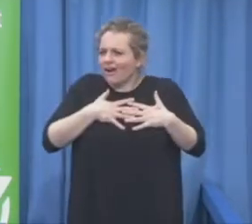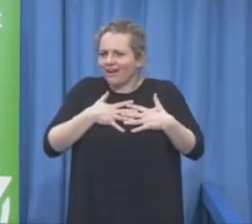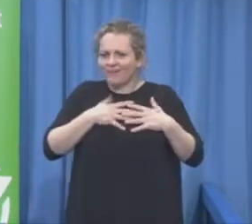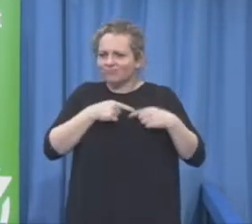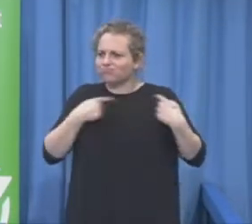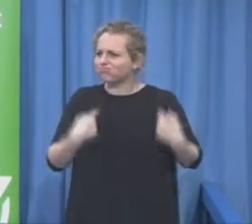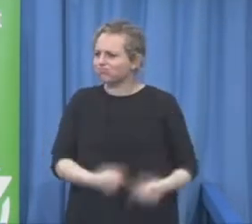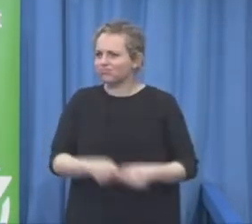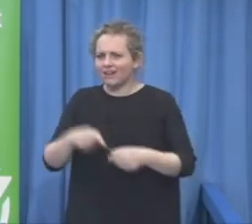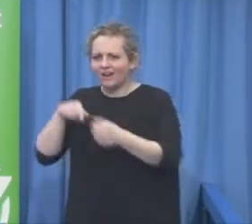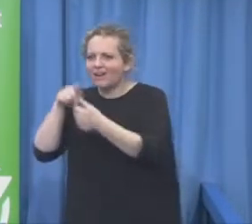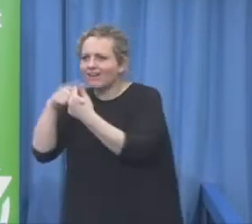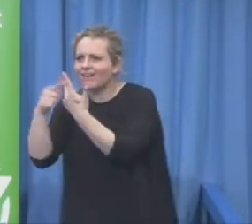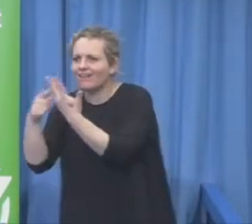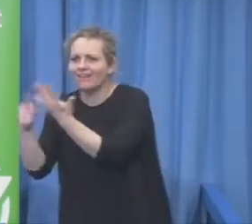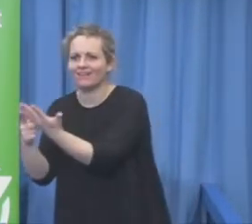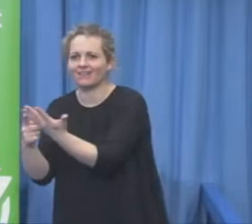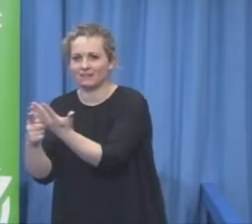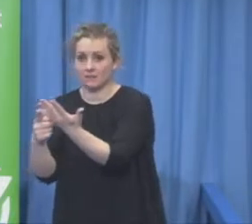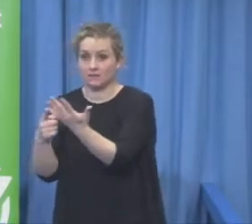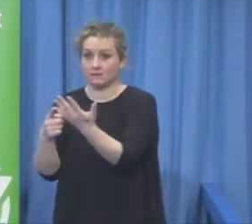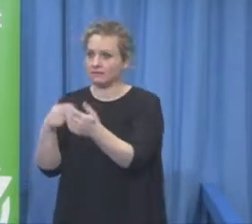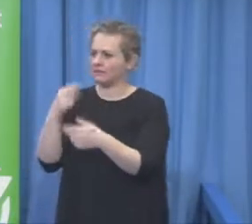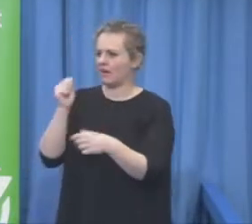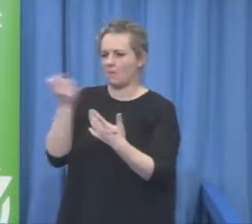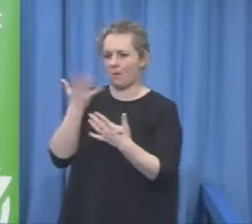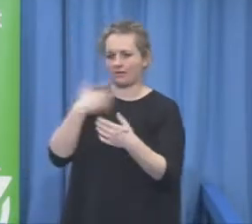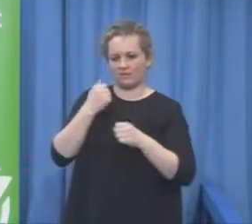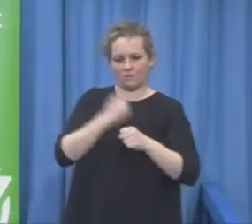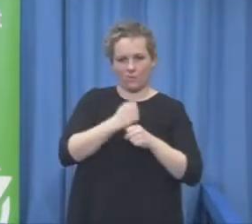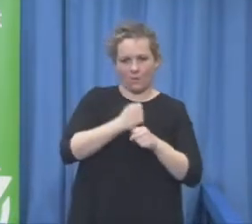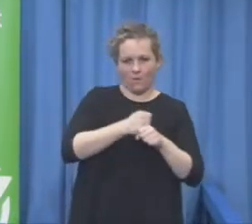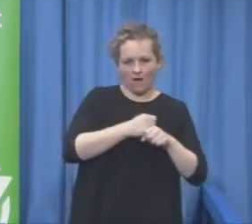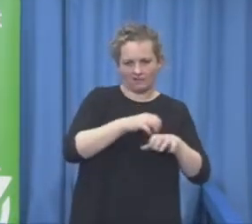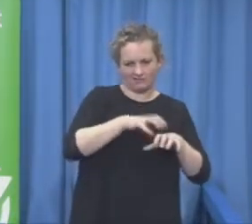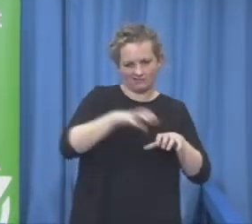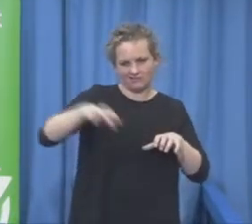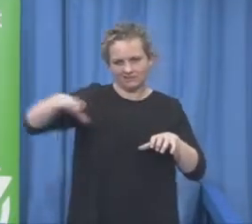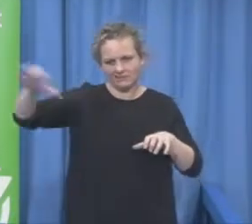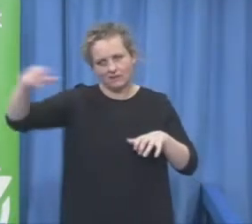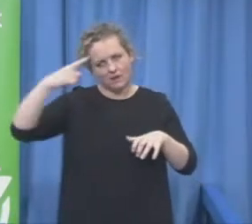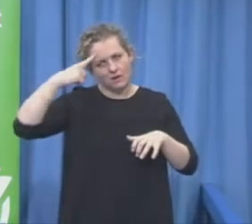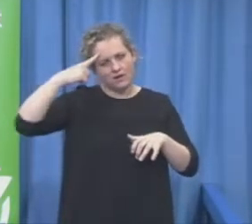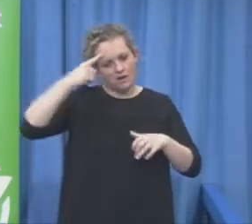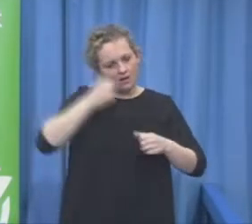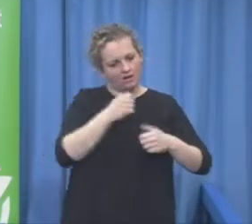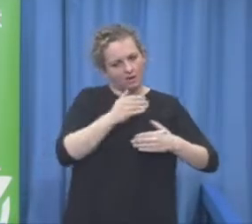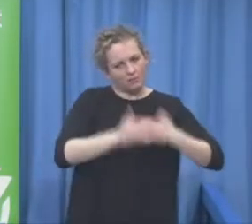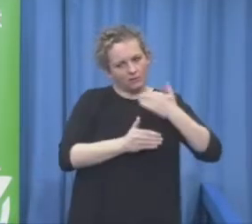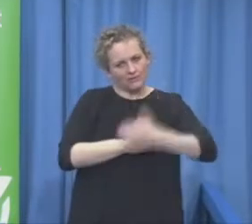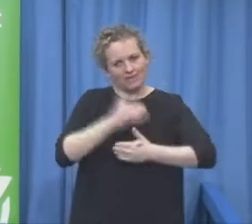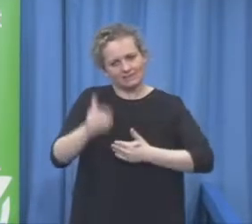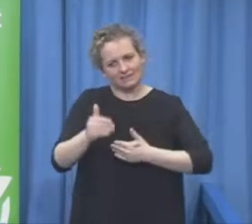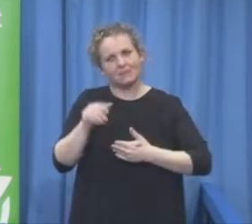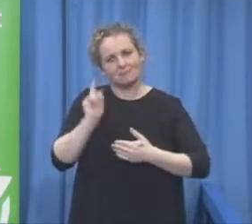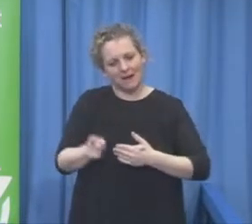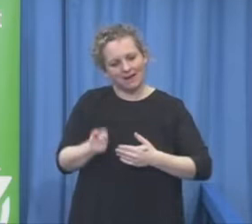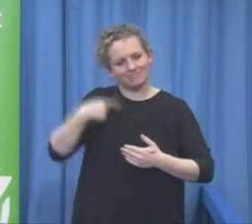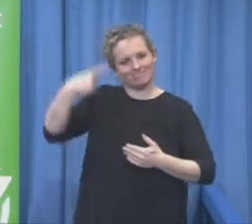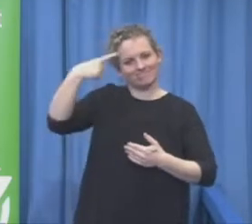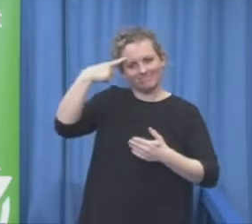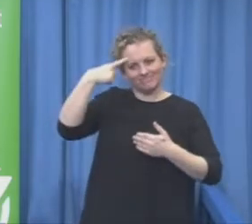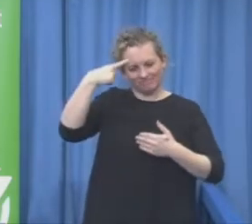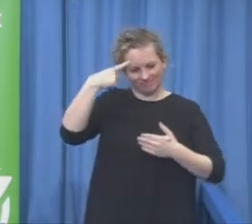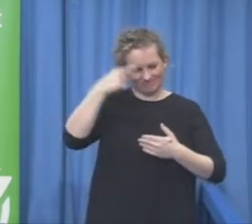now the switch the scope change the mind on stage like this to Vienna Tokyo